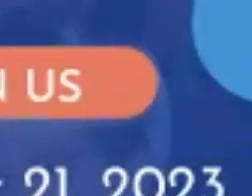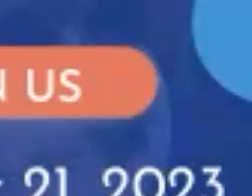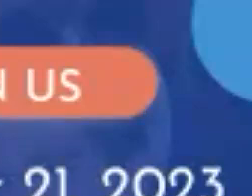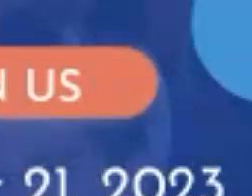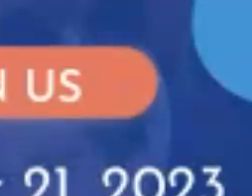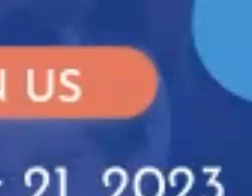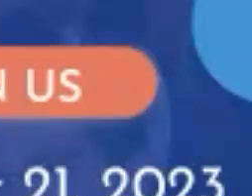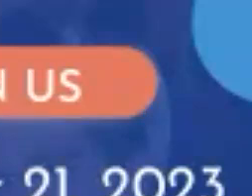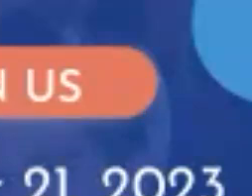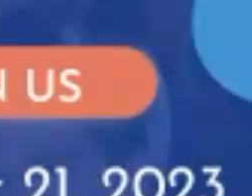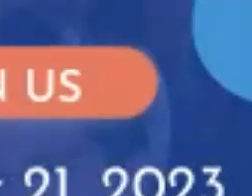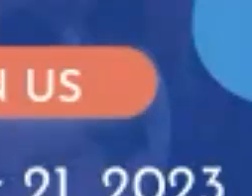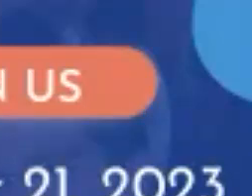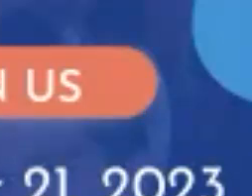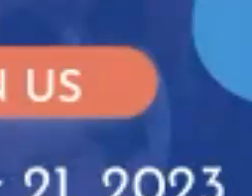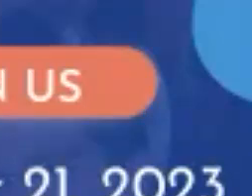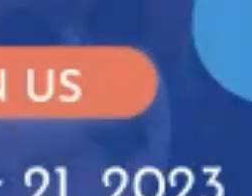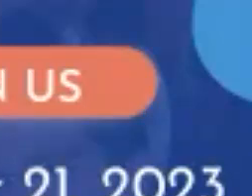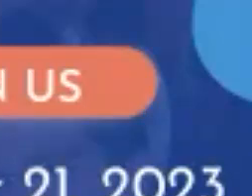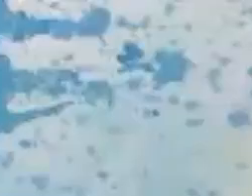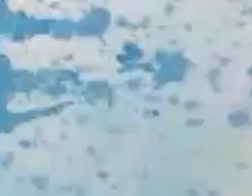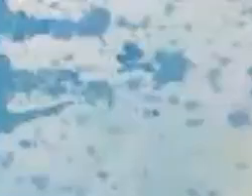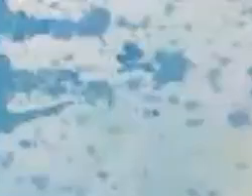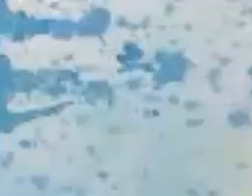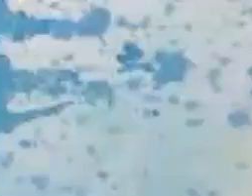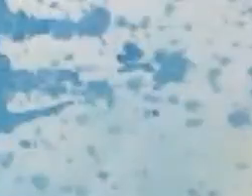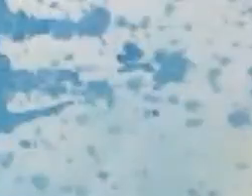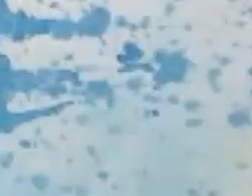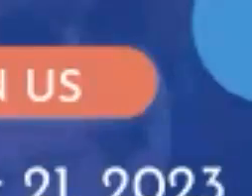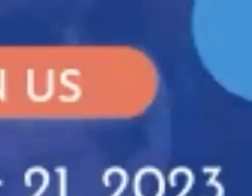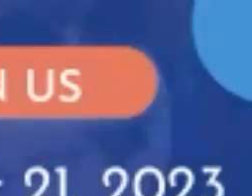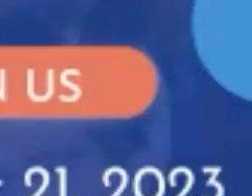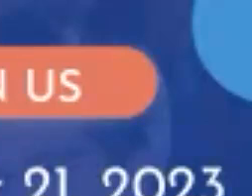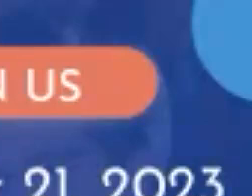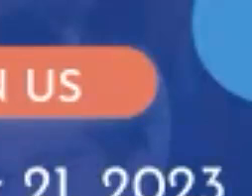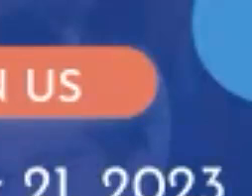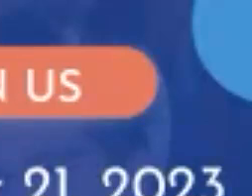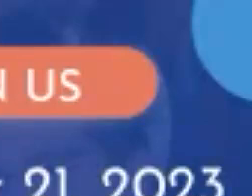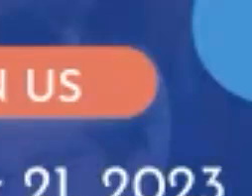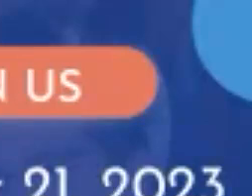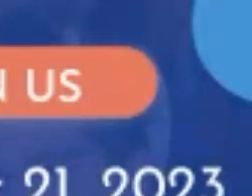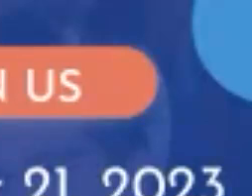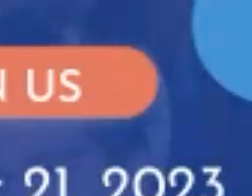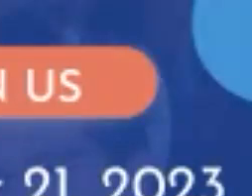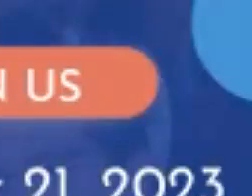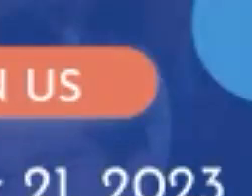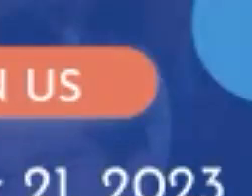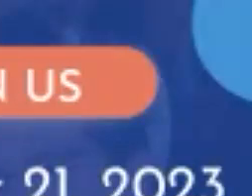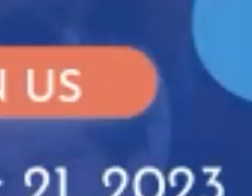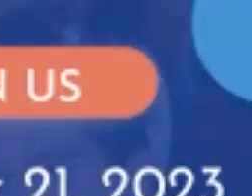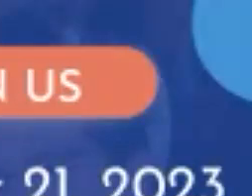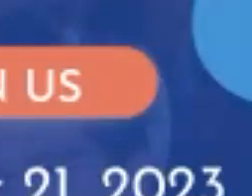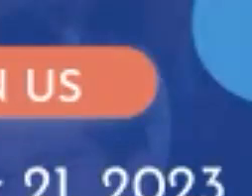very much. Thank you. Thank you, Paul. All right, Christina. Well, we won't keep you. And